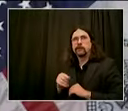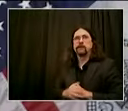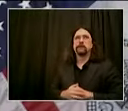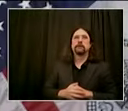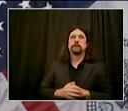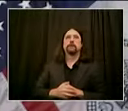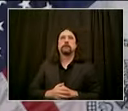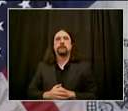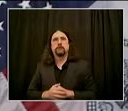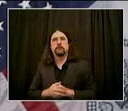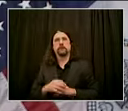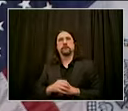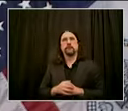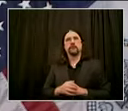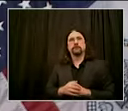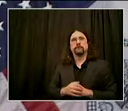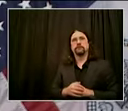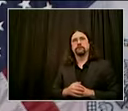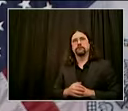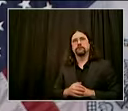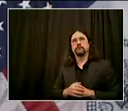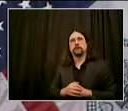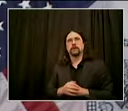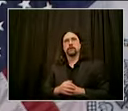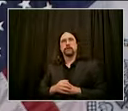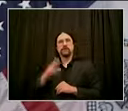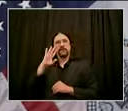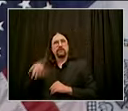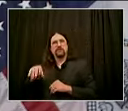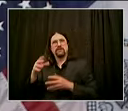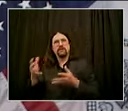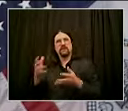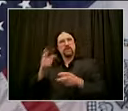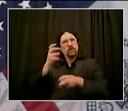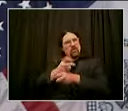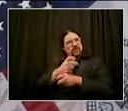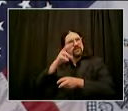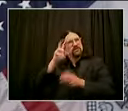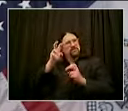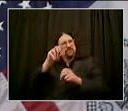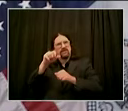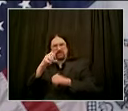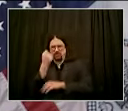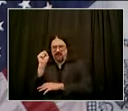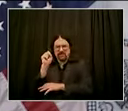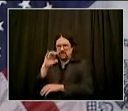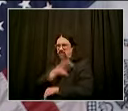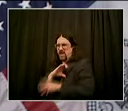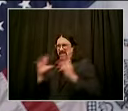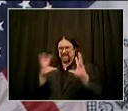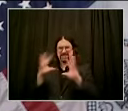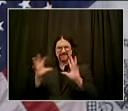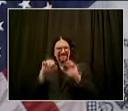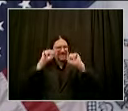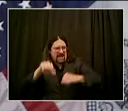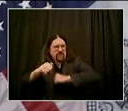job, do their job well. The vast majority of officers are trying to connect to communities and do the right thing. They're in this job for the right reason.